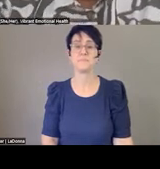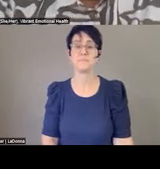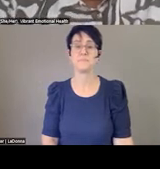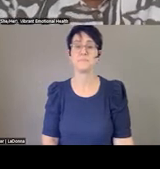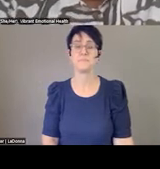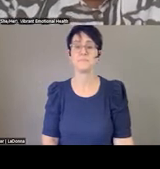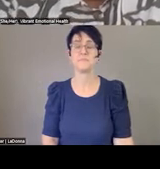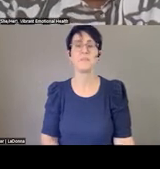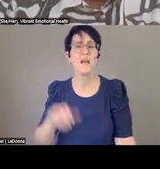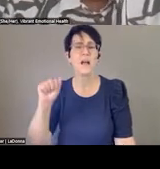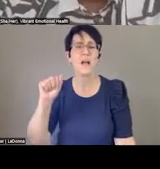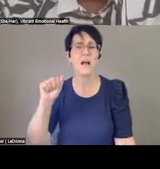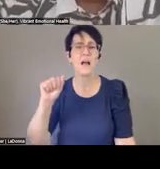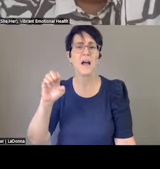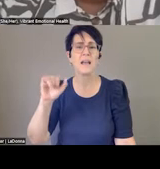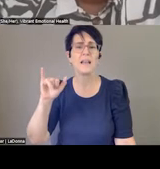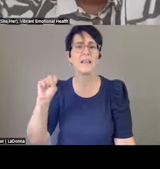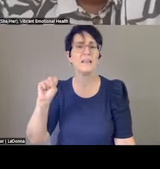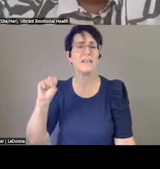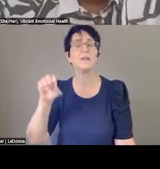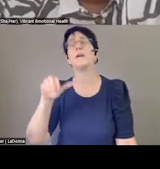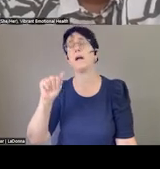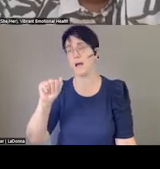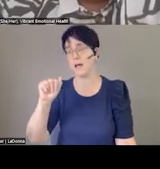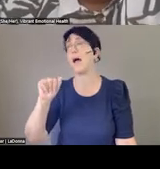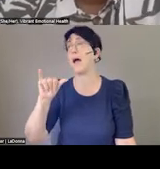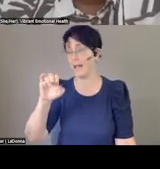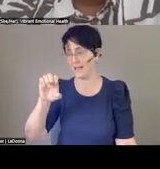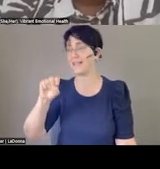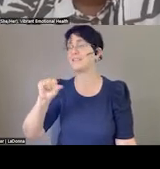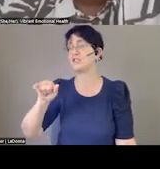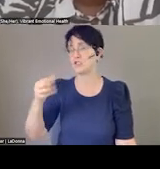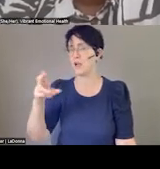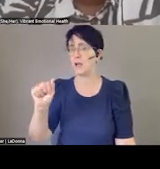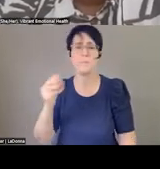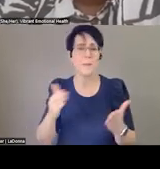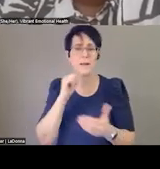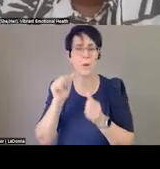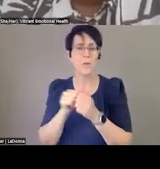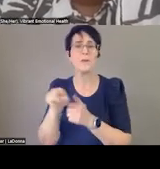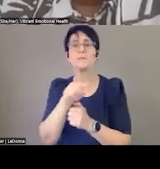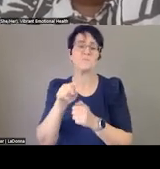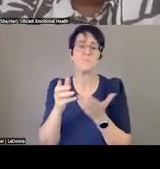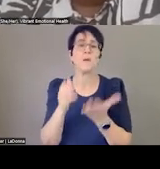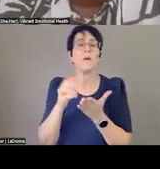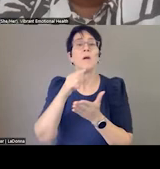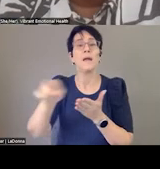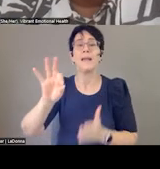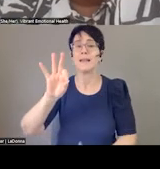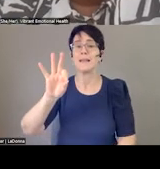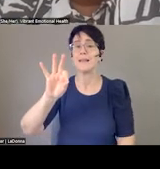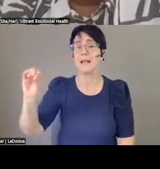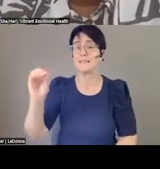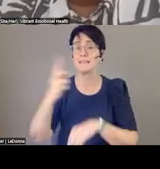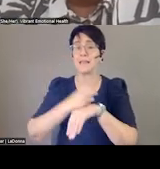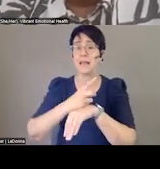Ayesha may not be with us just yet, but they are having a 988 Digital Day of Action September 20th. So make sure